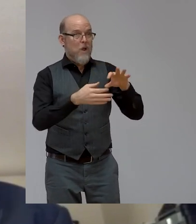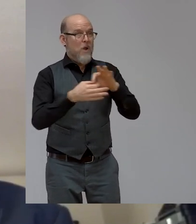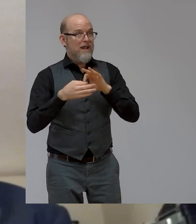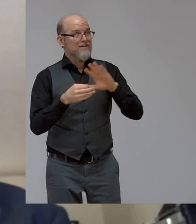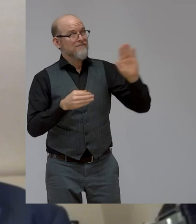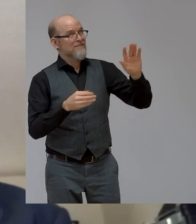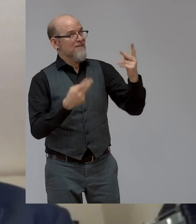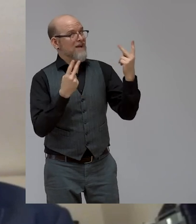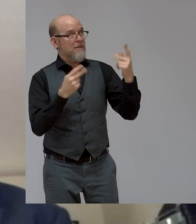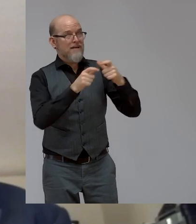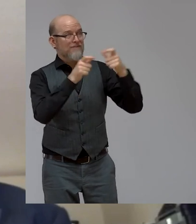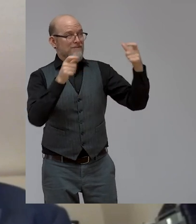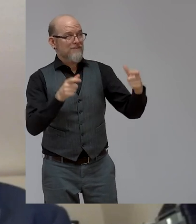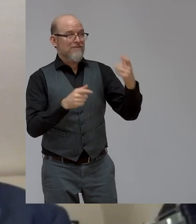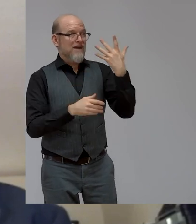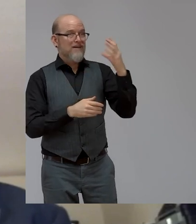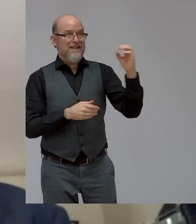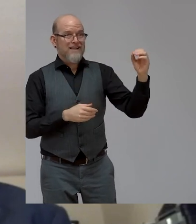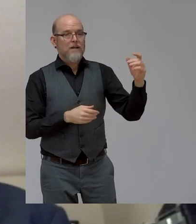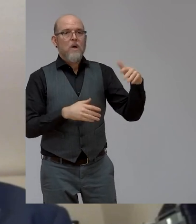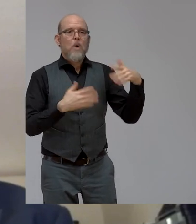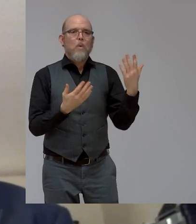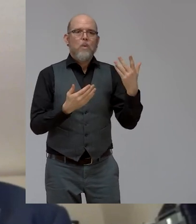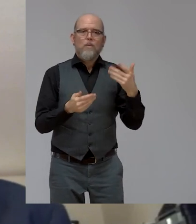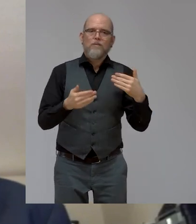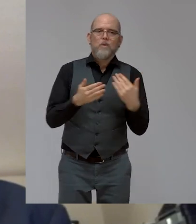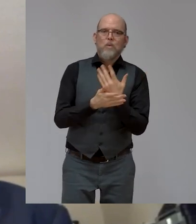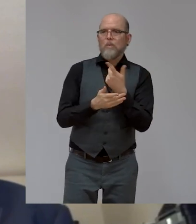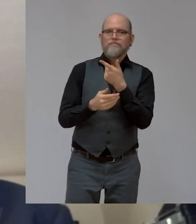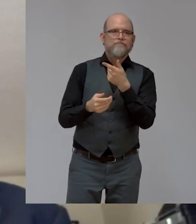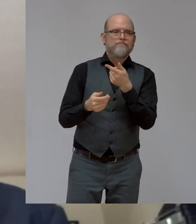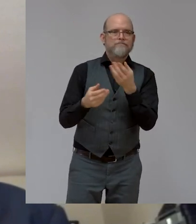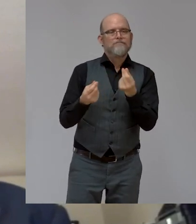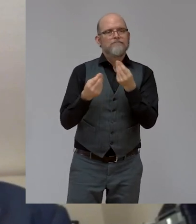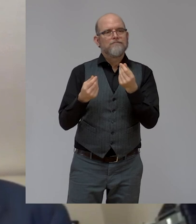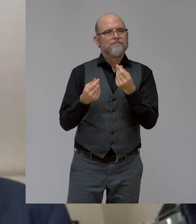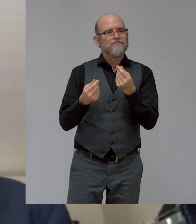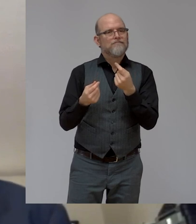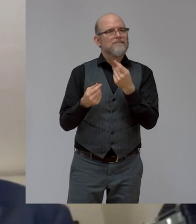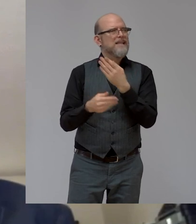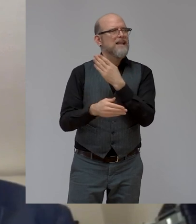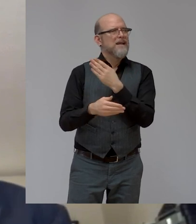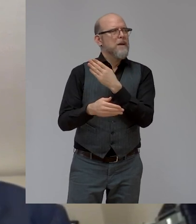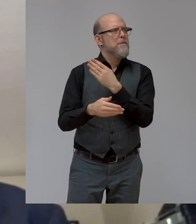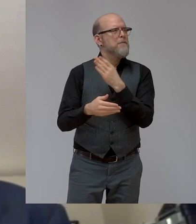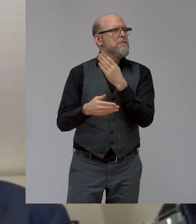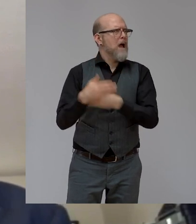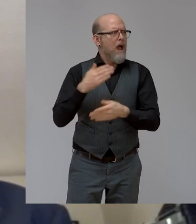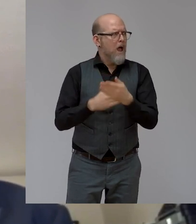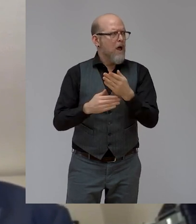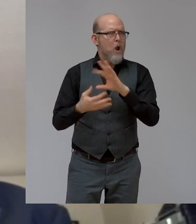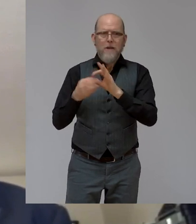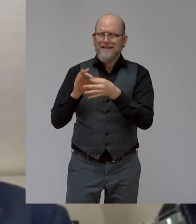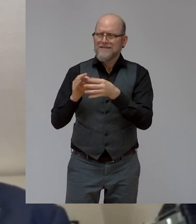and maybe some newcomers to a global disability movement such as Paralympic Games, which have existed for a long time, but not